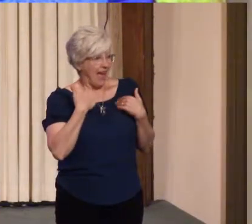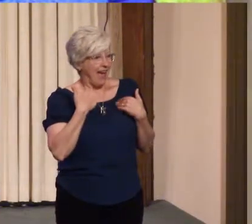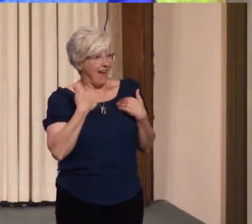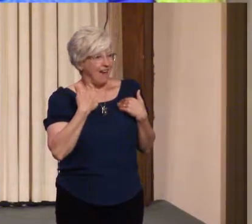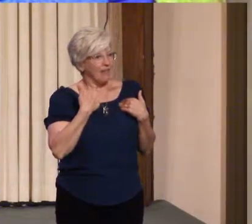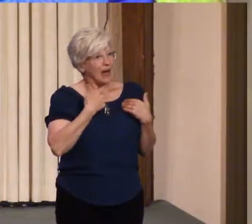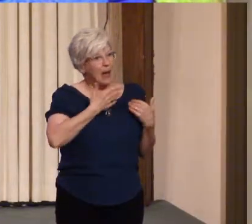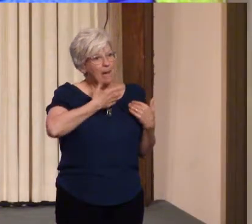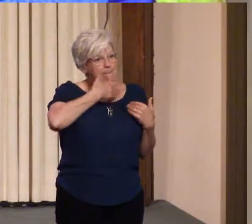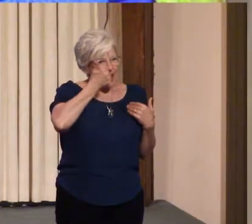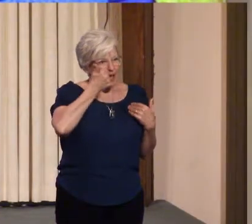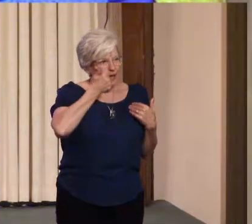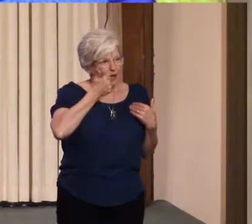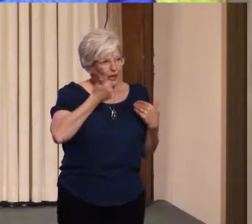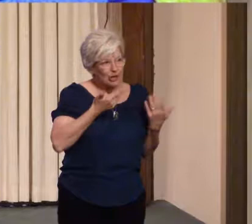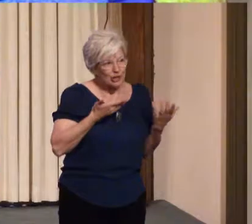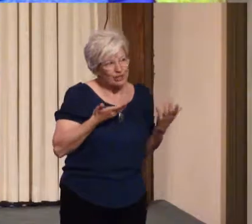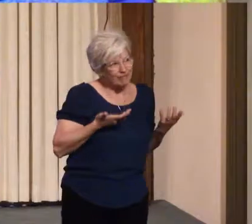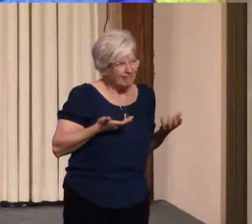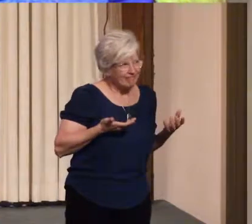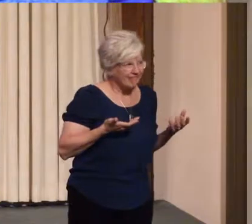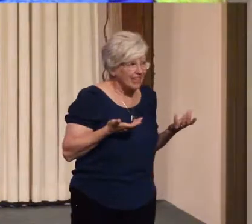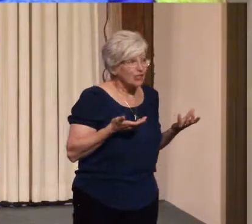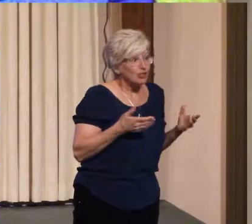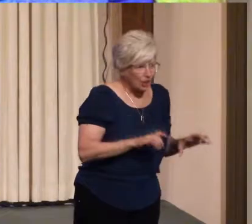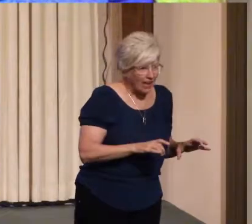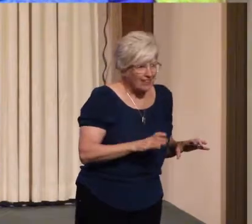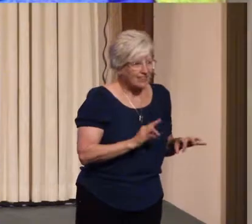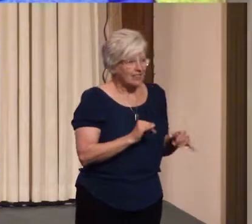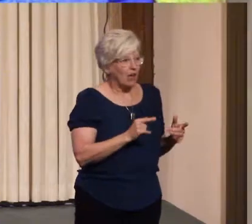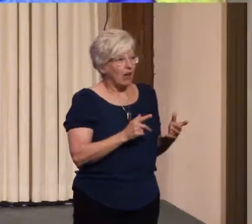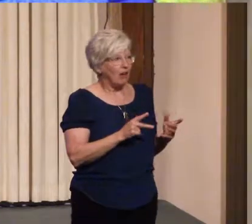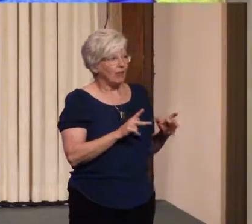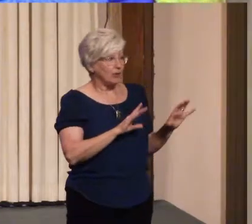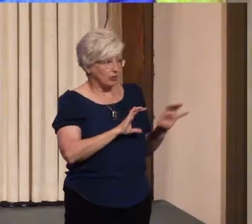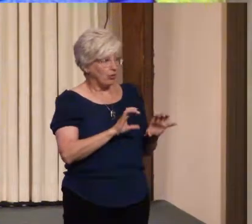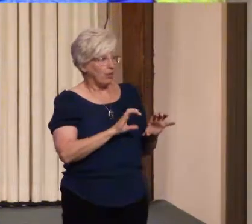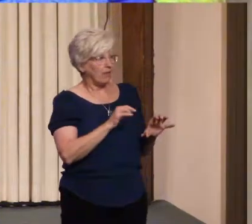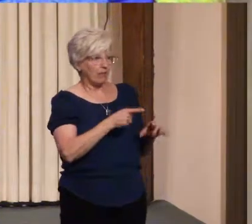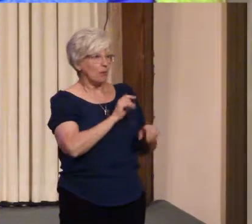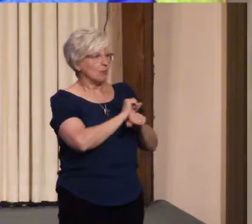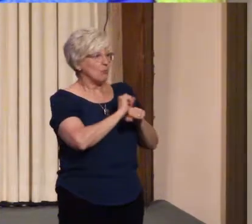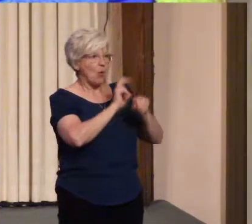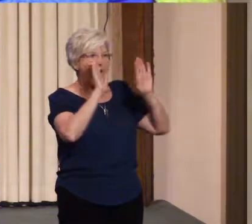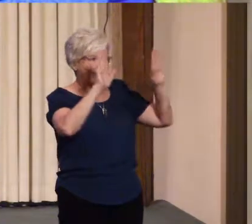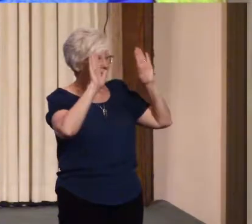repeating those miraculous things and doing things that are far beyond what we ever thought we could do.